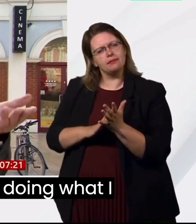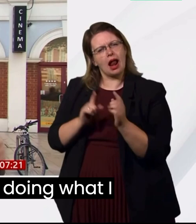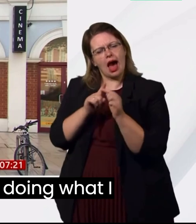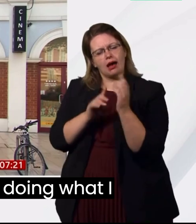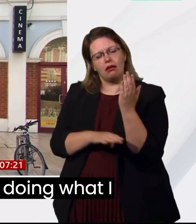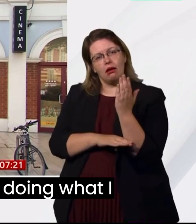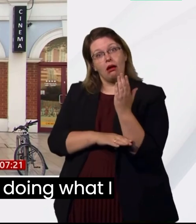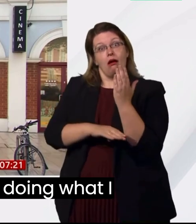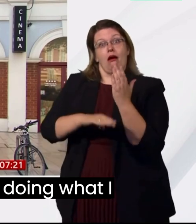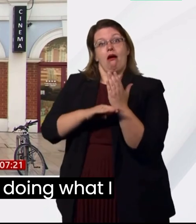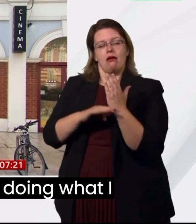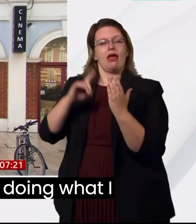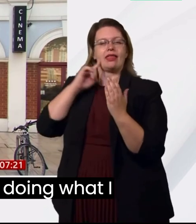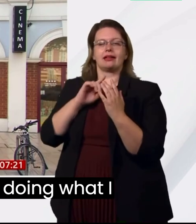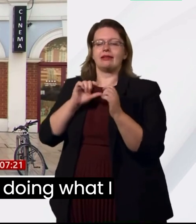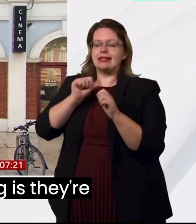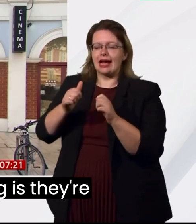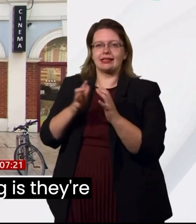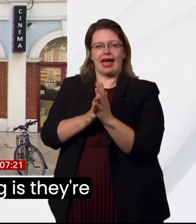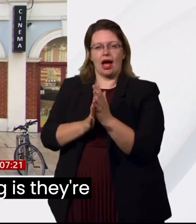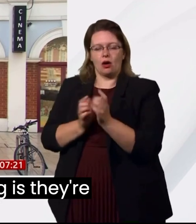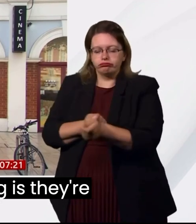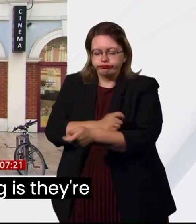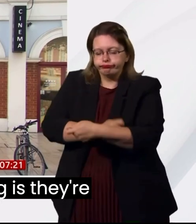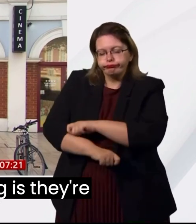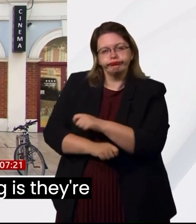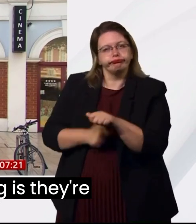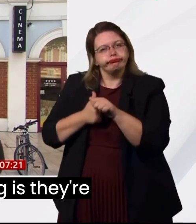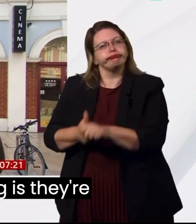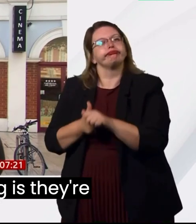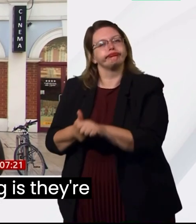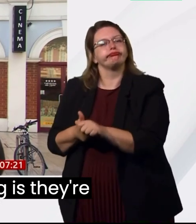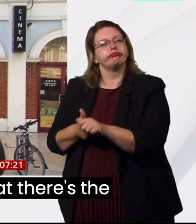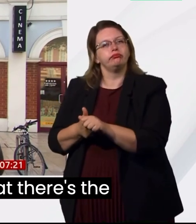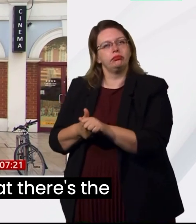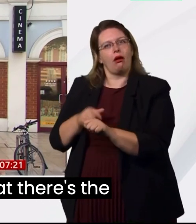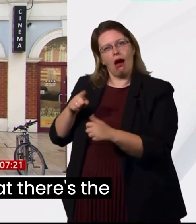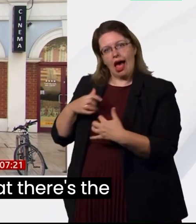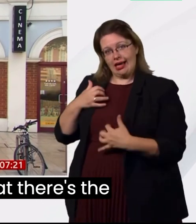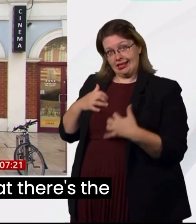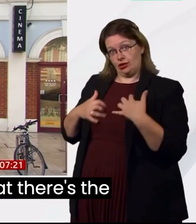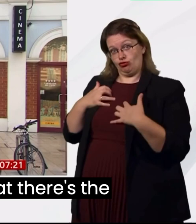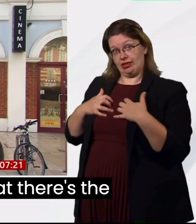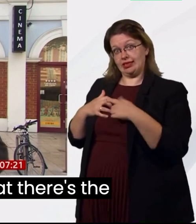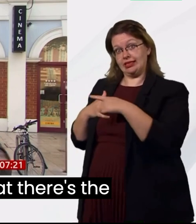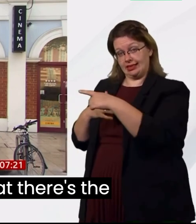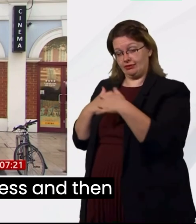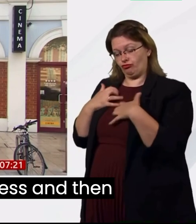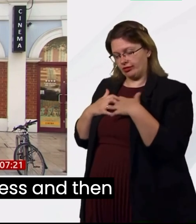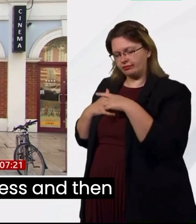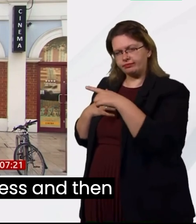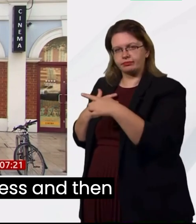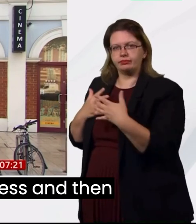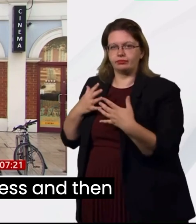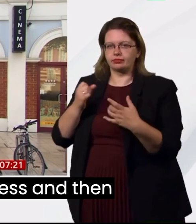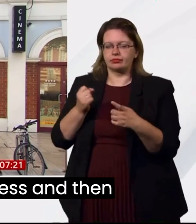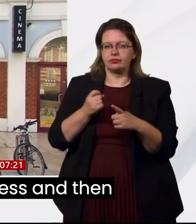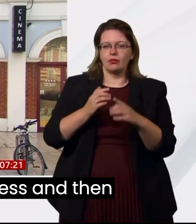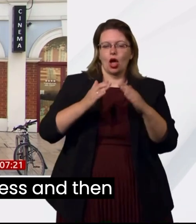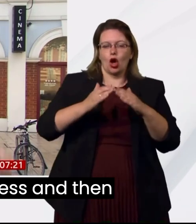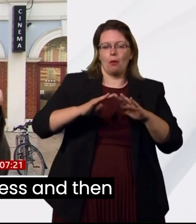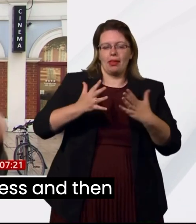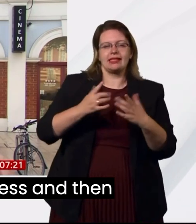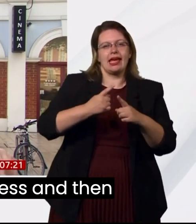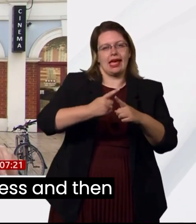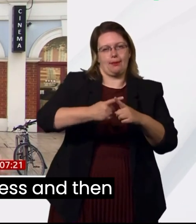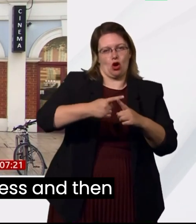level. And what is doing, what I think is really interesting, is they're distinguishing the fact that there's the emergency of homelessness